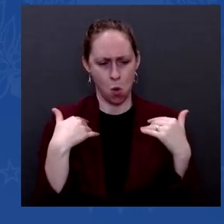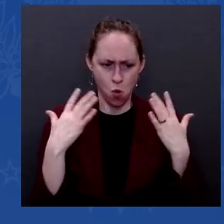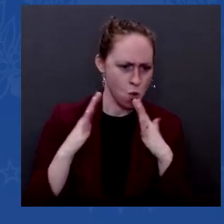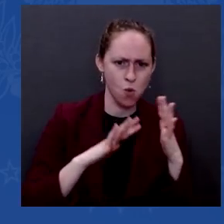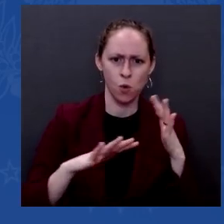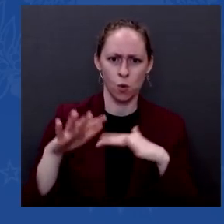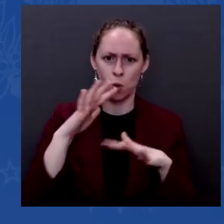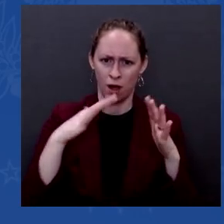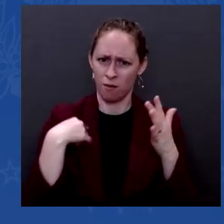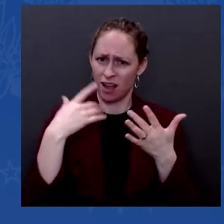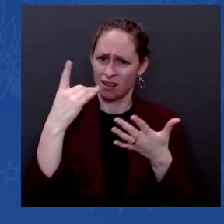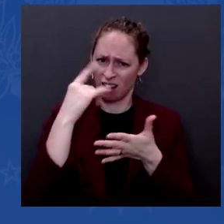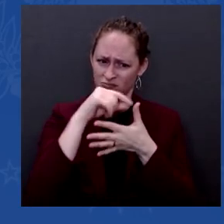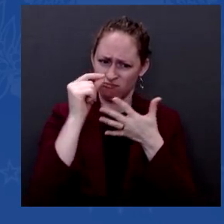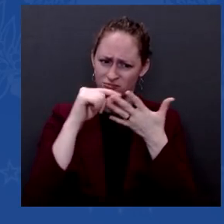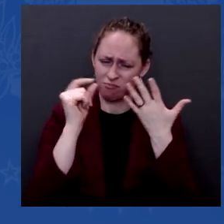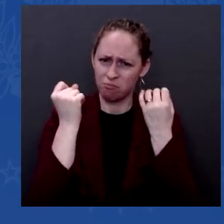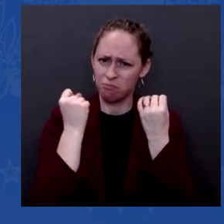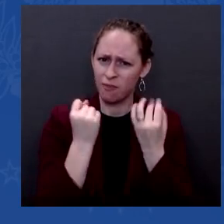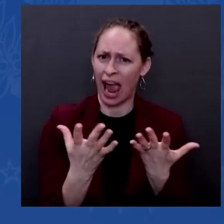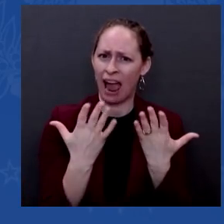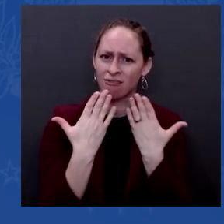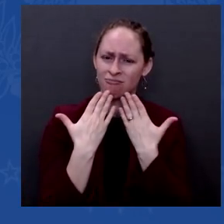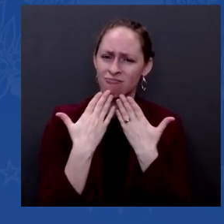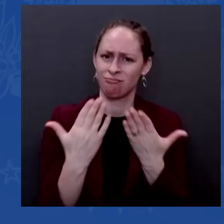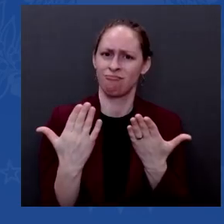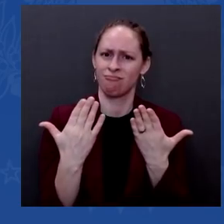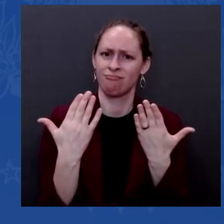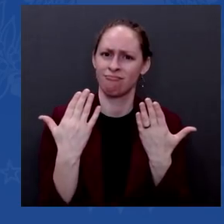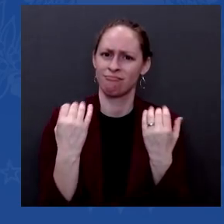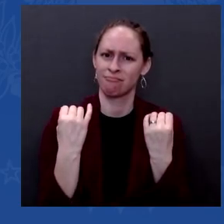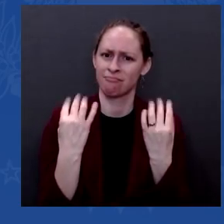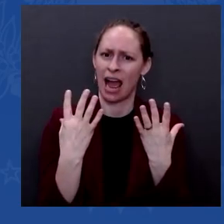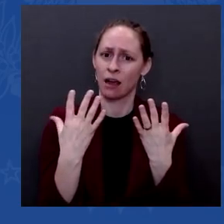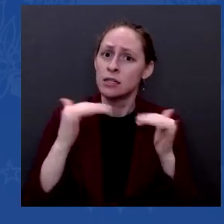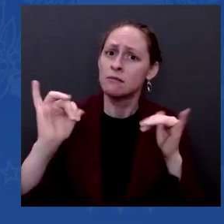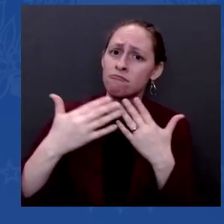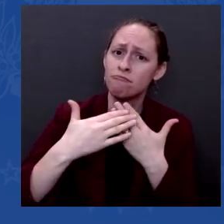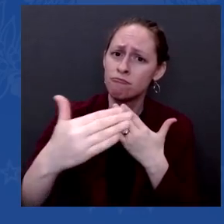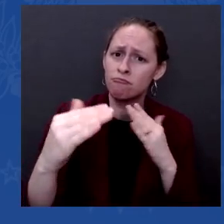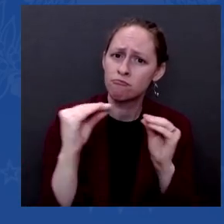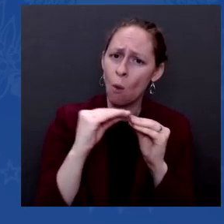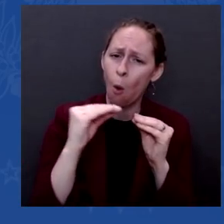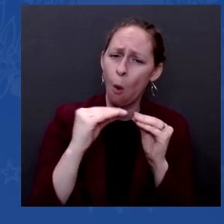And there's more to get done. But look, let's let me ask a rhetorical question.